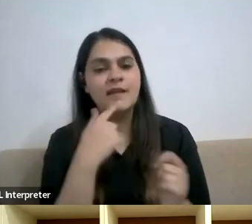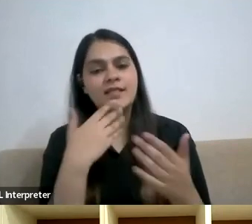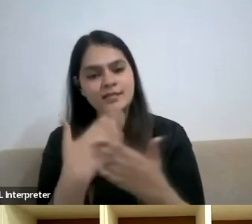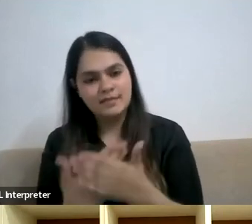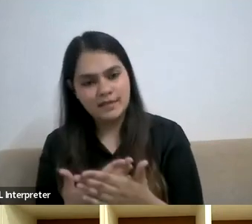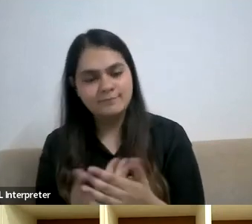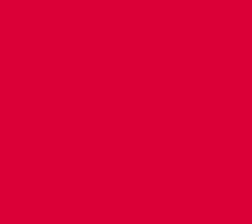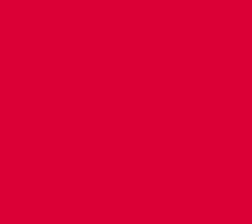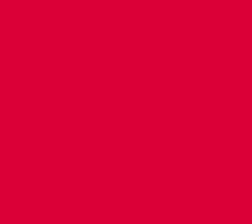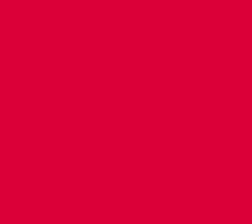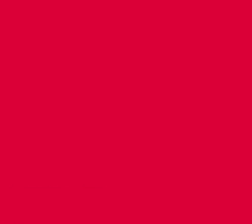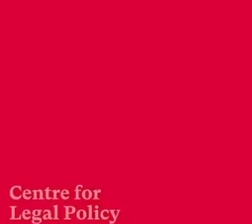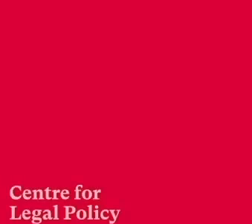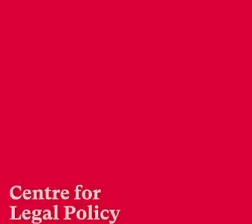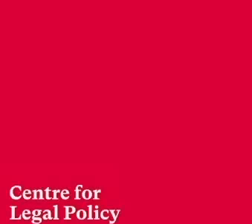Mr. Basavaraju, for that.